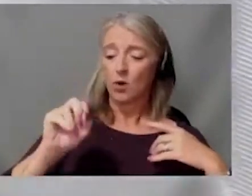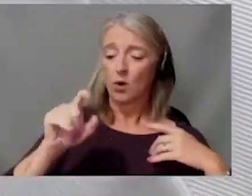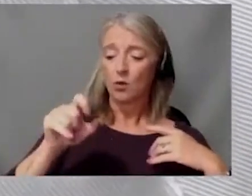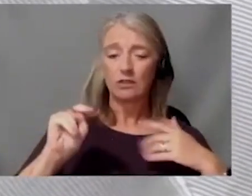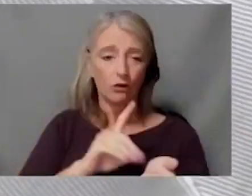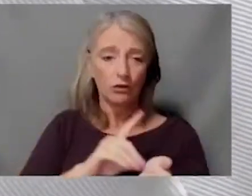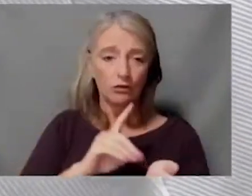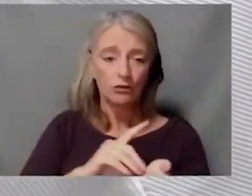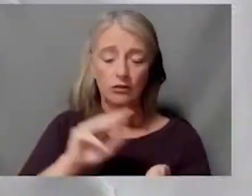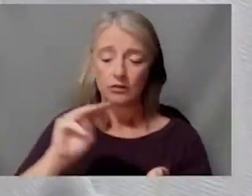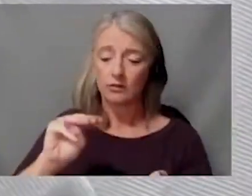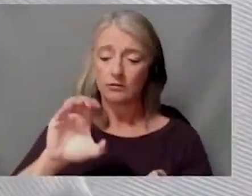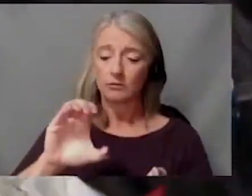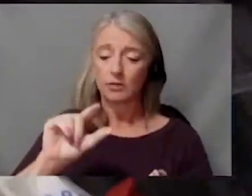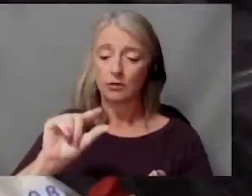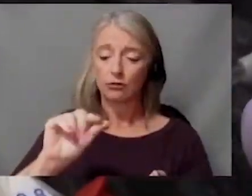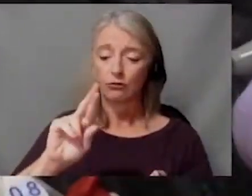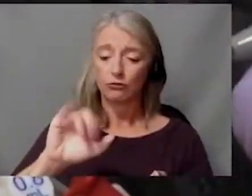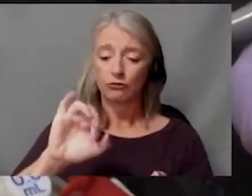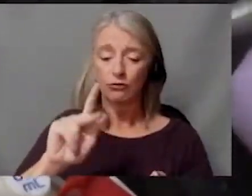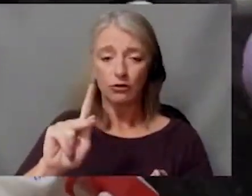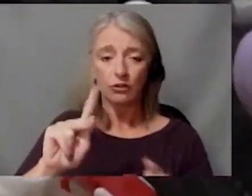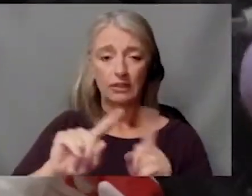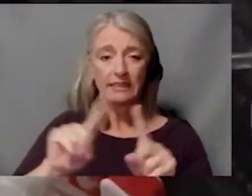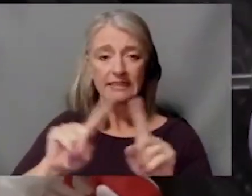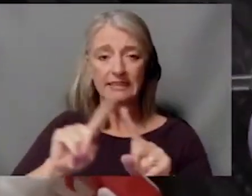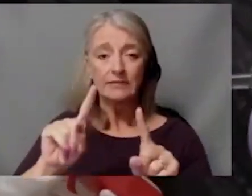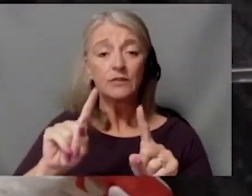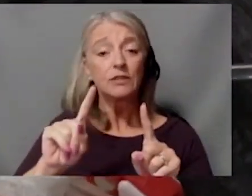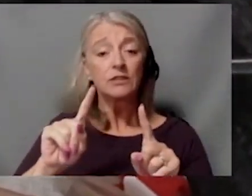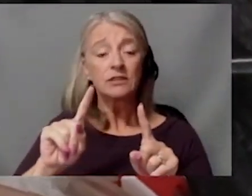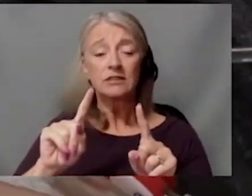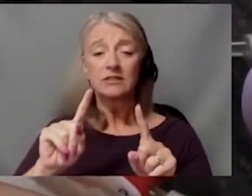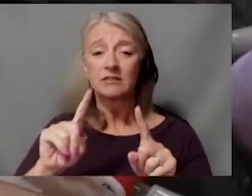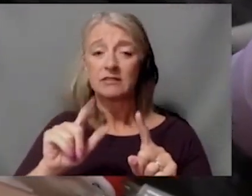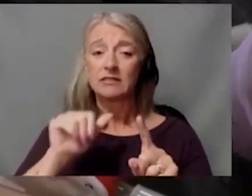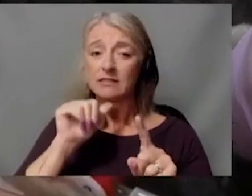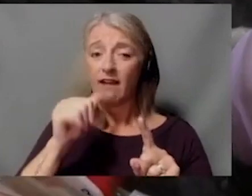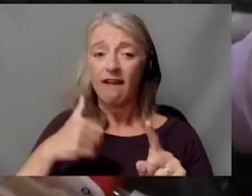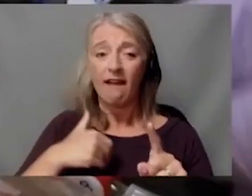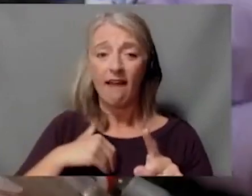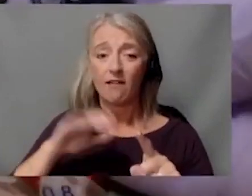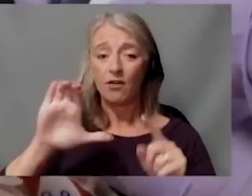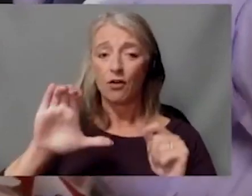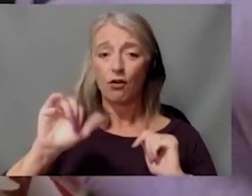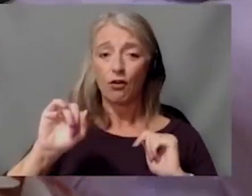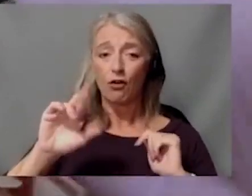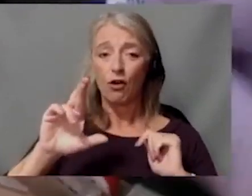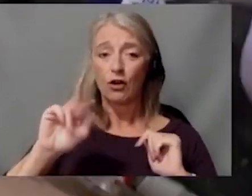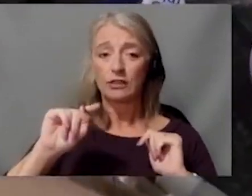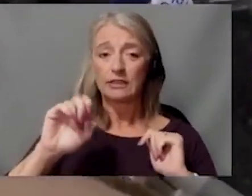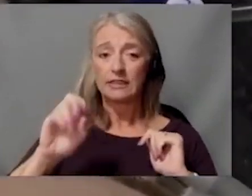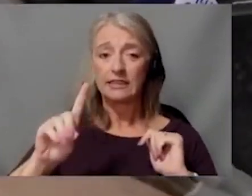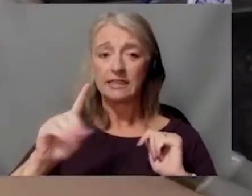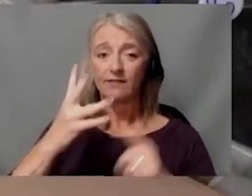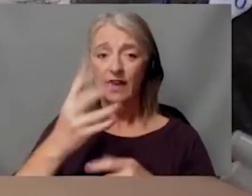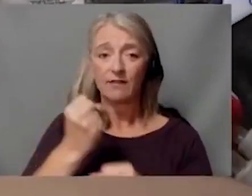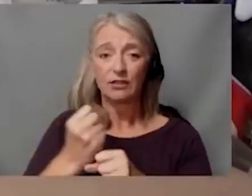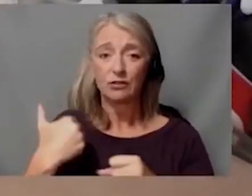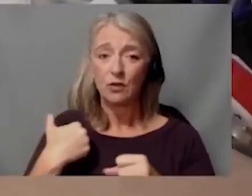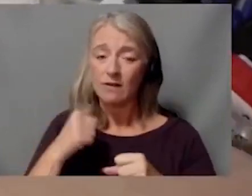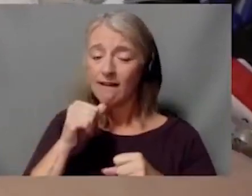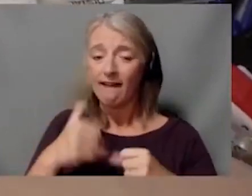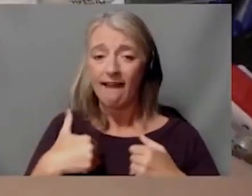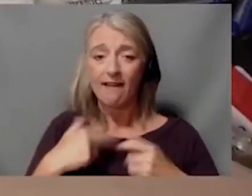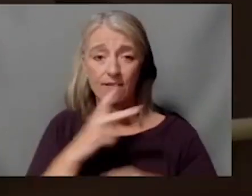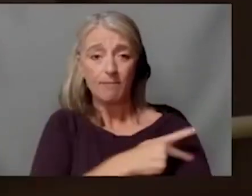transplant program and CAR T cell therapy. We didn't have CAR T even five years ago. And I think about patients now that can have the